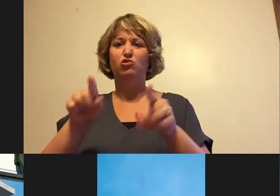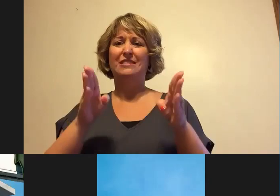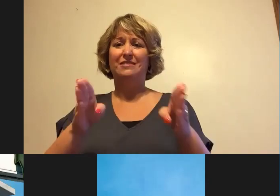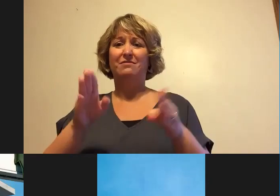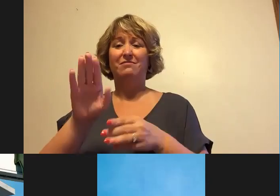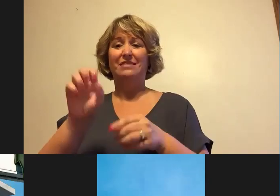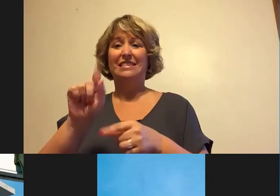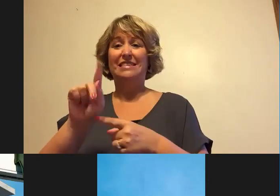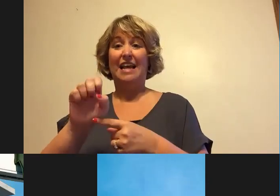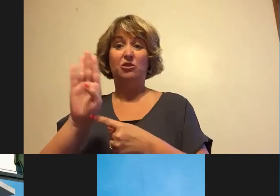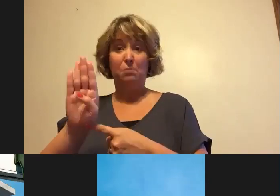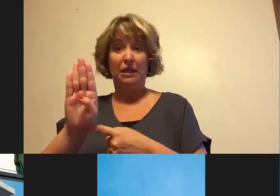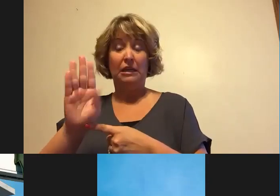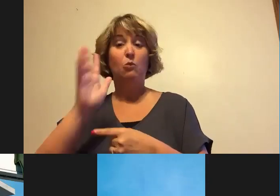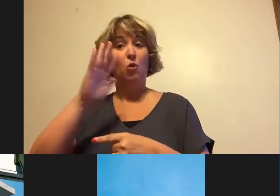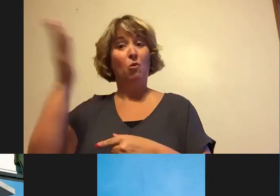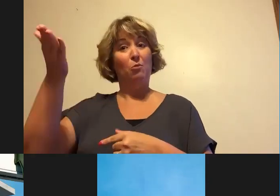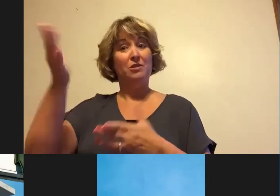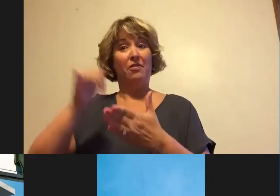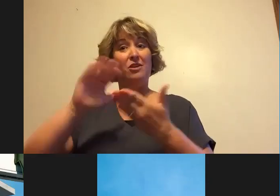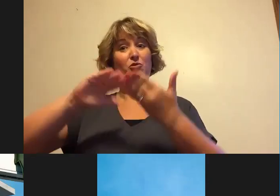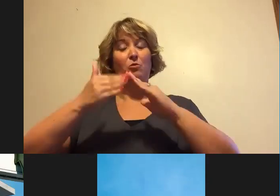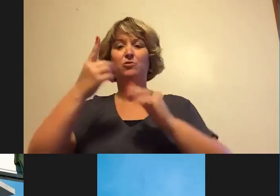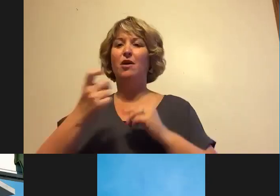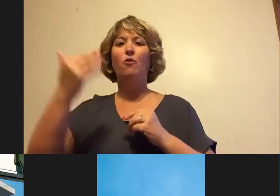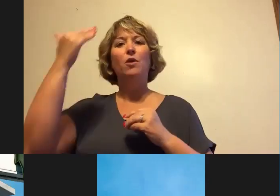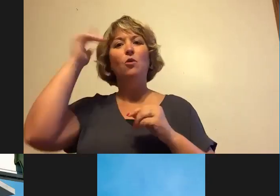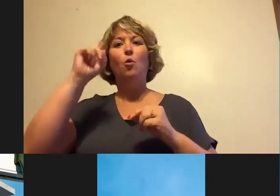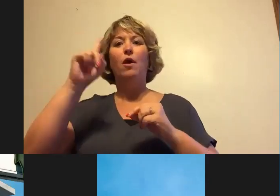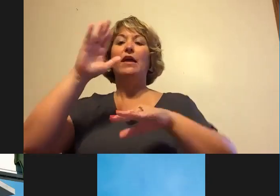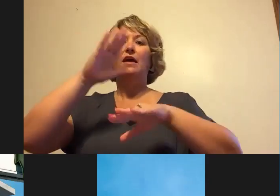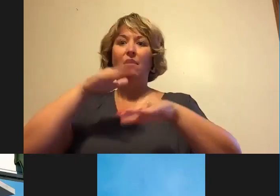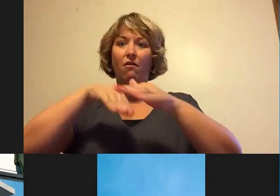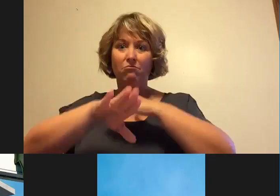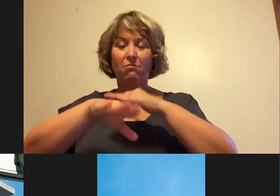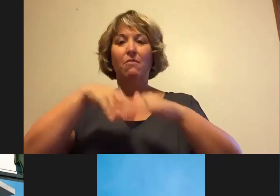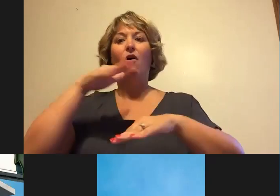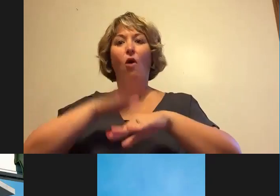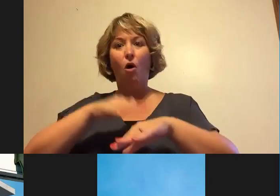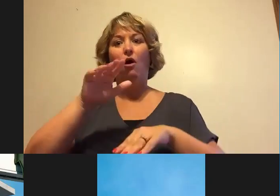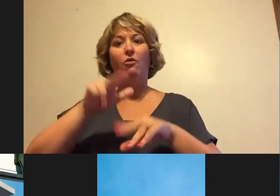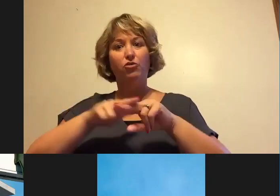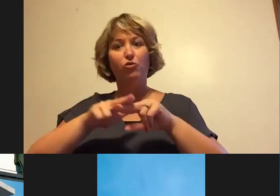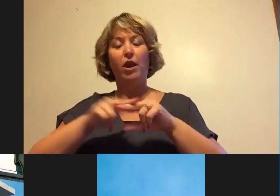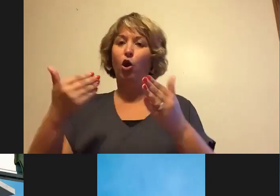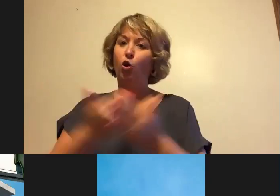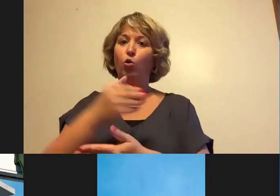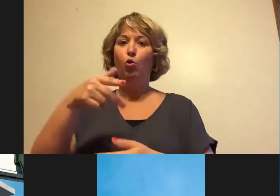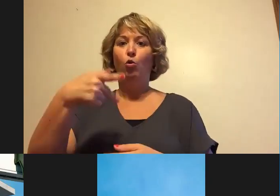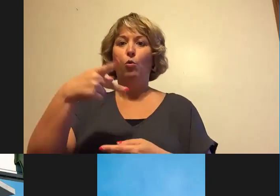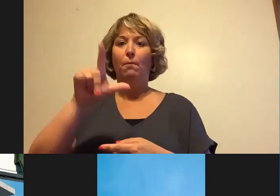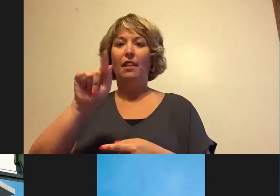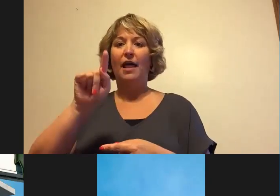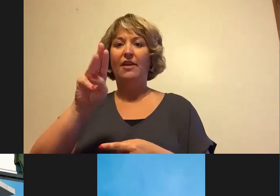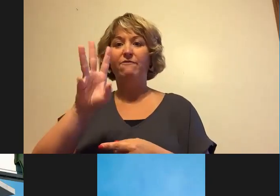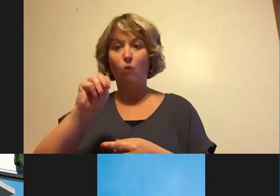everyone is aware of where you would be able to board the trains and where the new platforms will be. In addition to just having, you